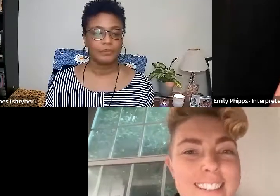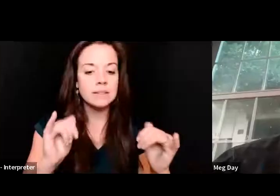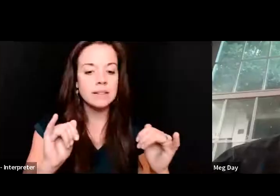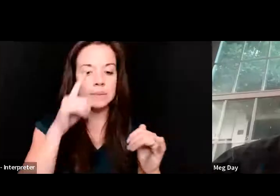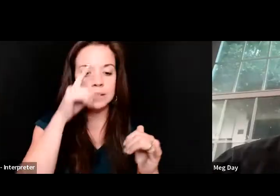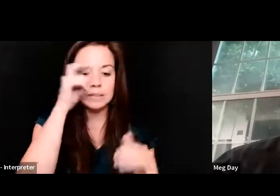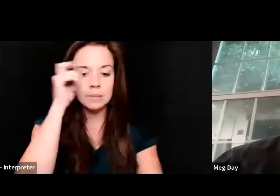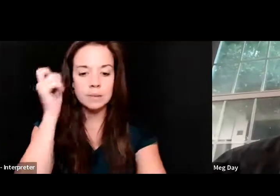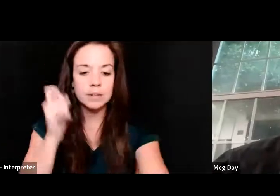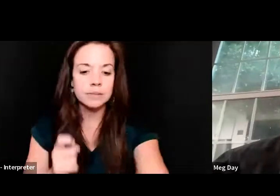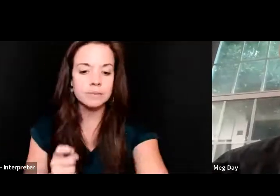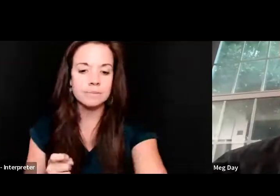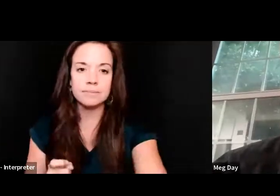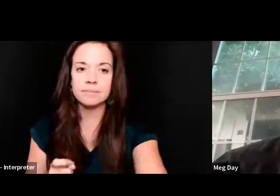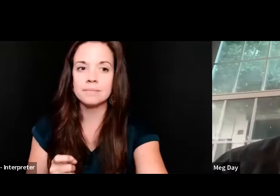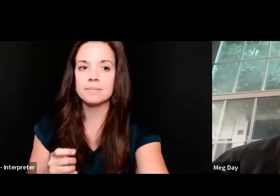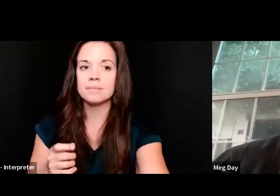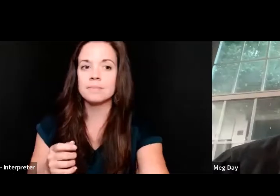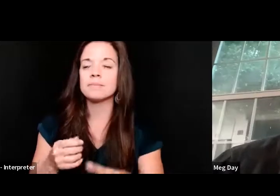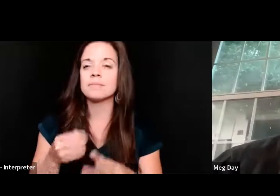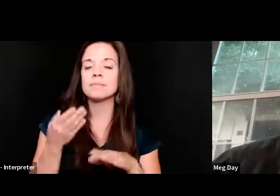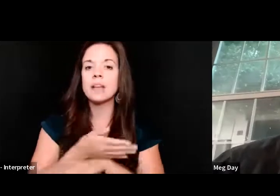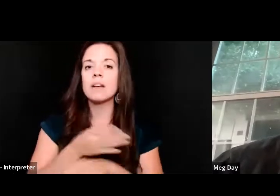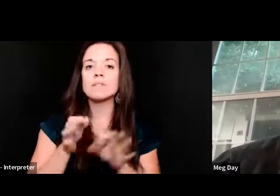it's after a line by Nicky Finney.